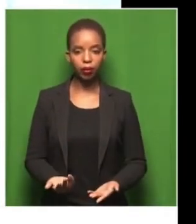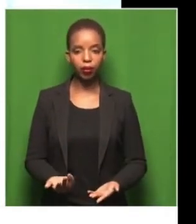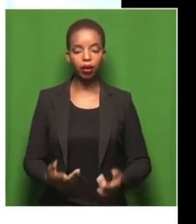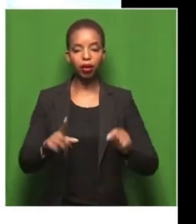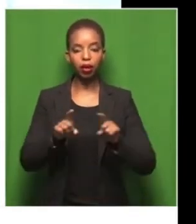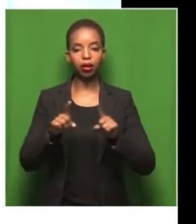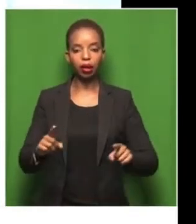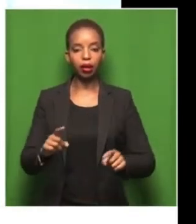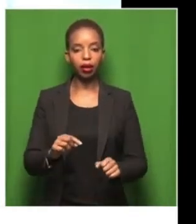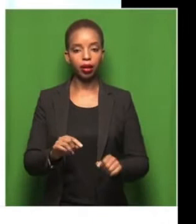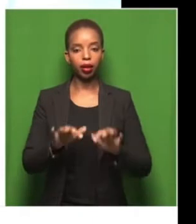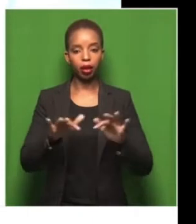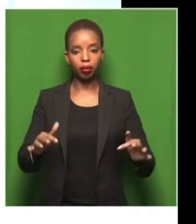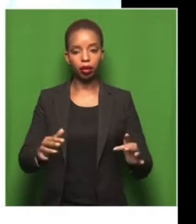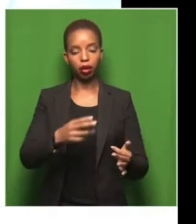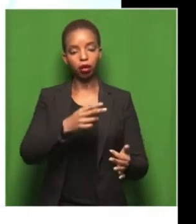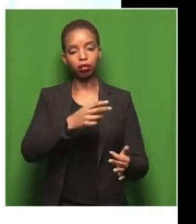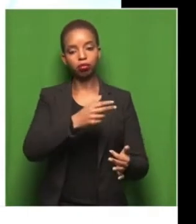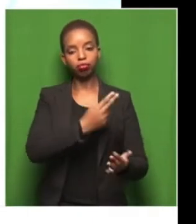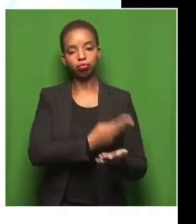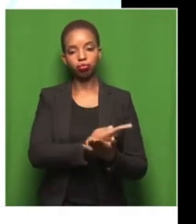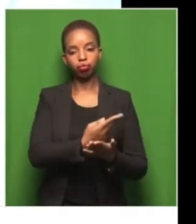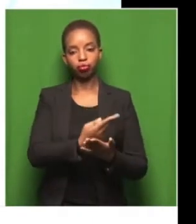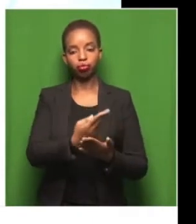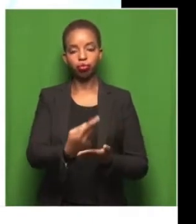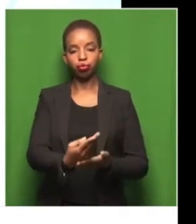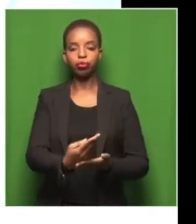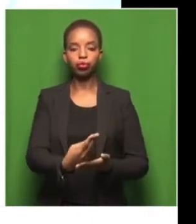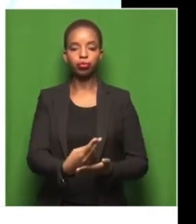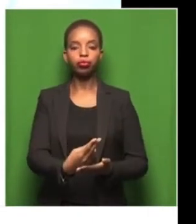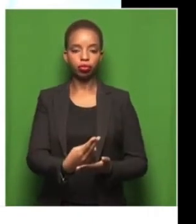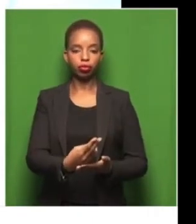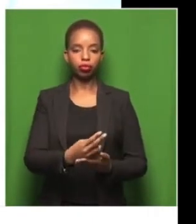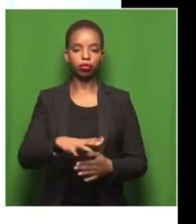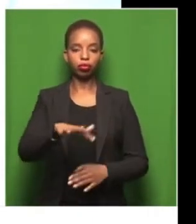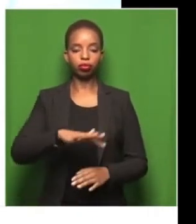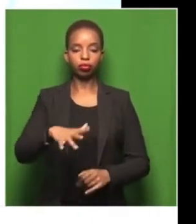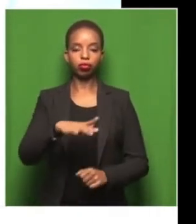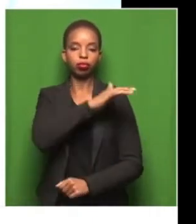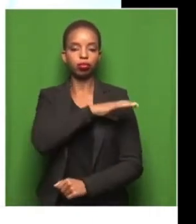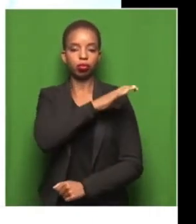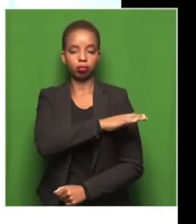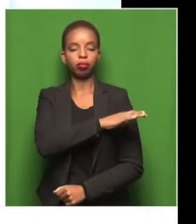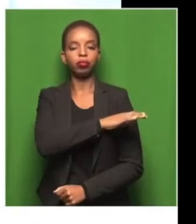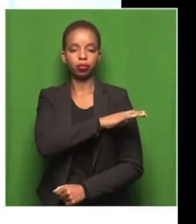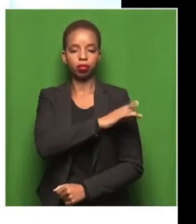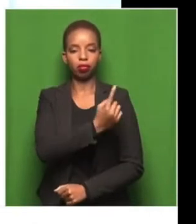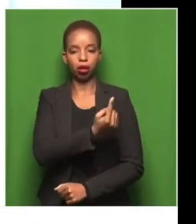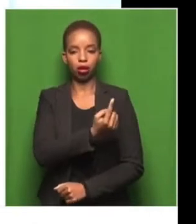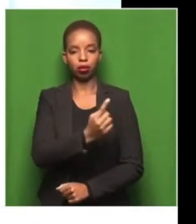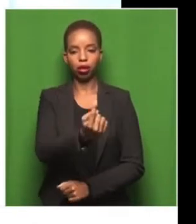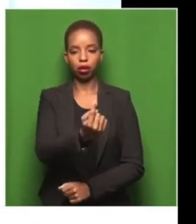into isolation into these bare clinical-type surroundings and left alone